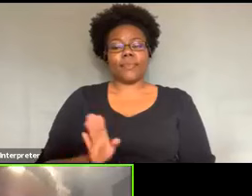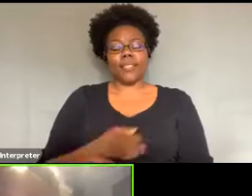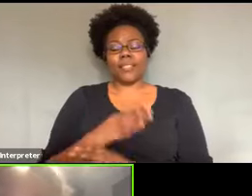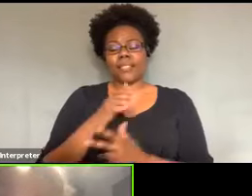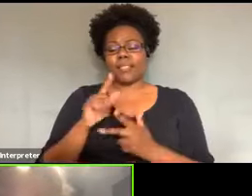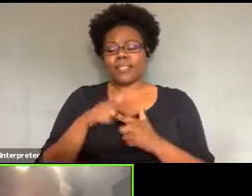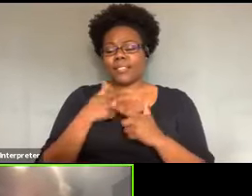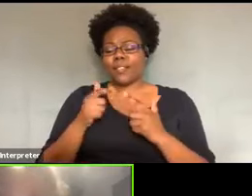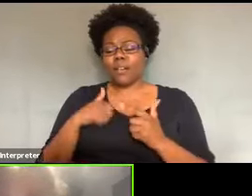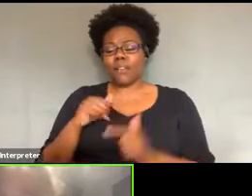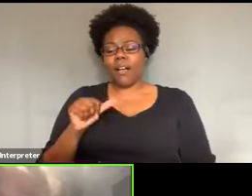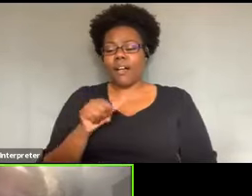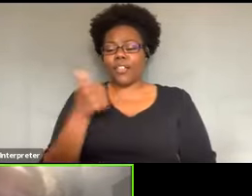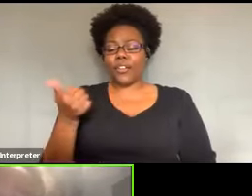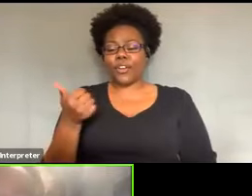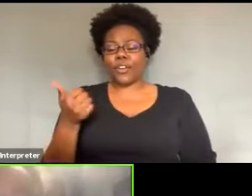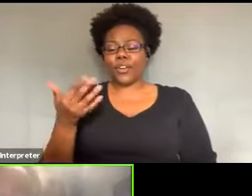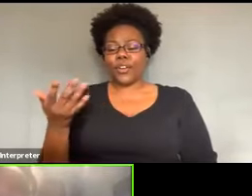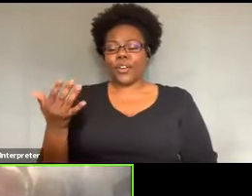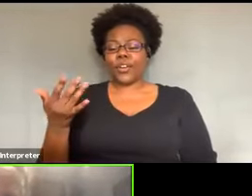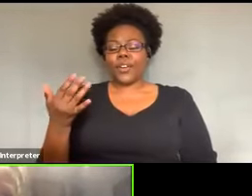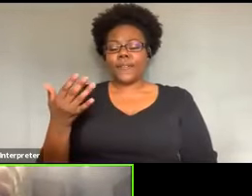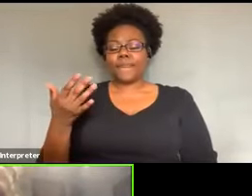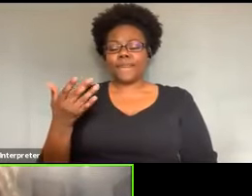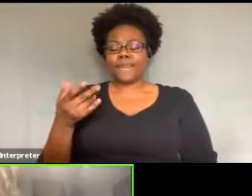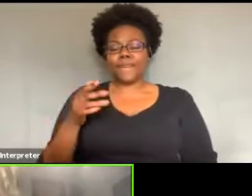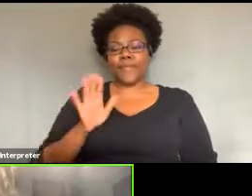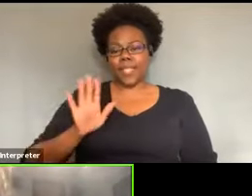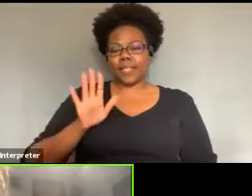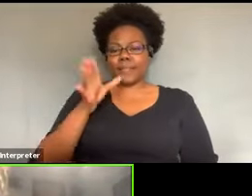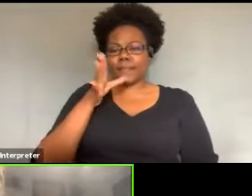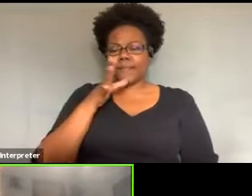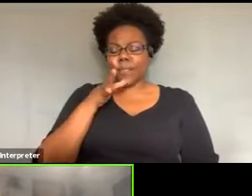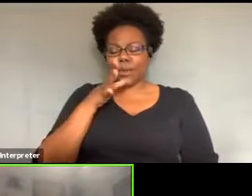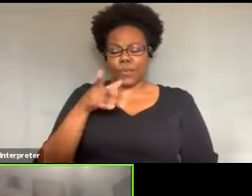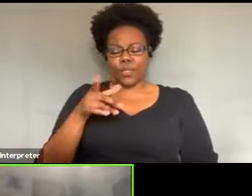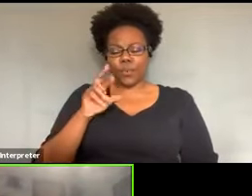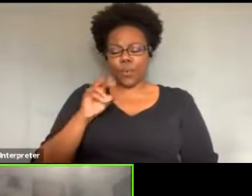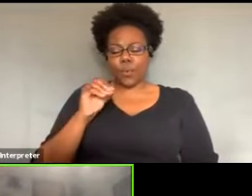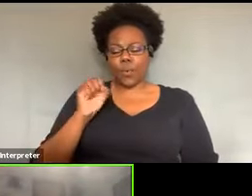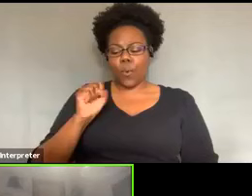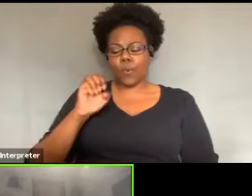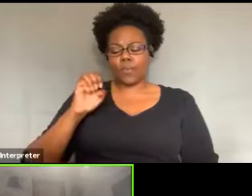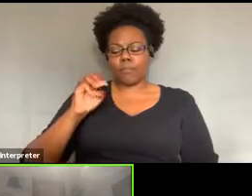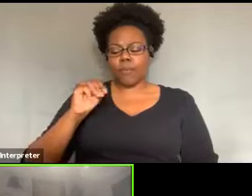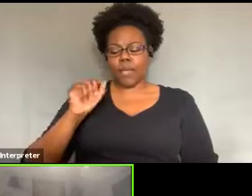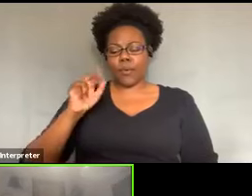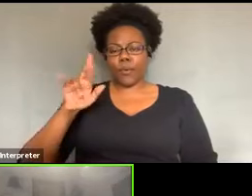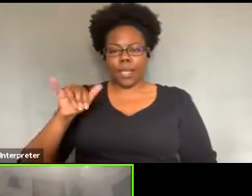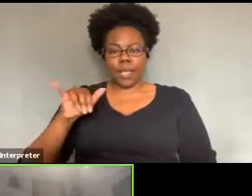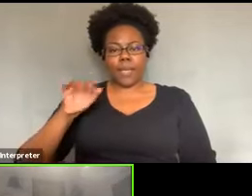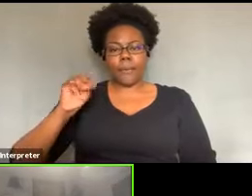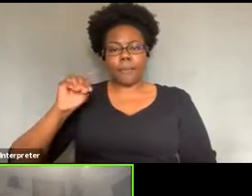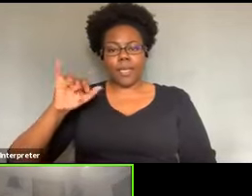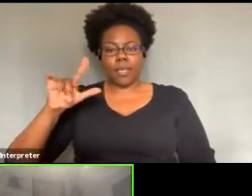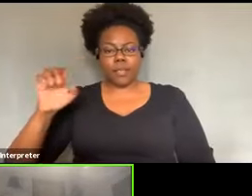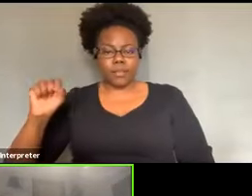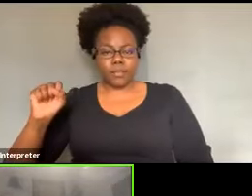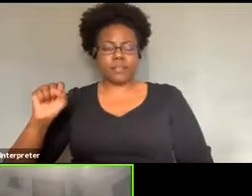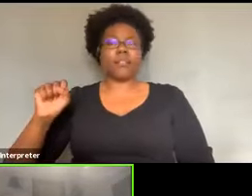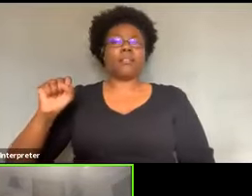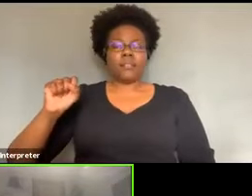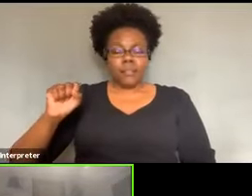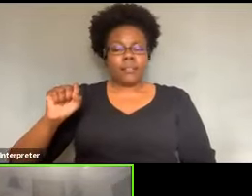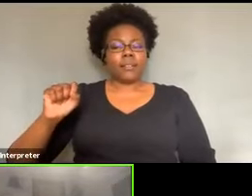because his mother was, um, Rosemary Mills. Scotty Mills was, uh, you'll, we, we have some surprises, what we